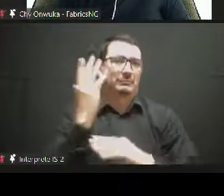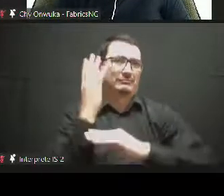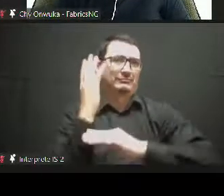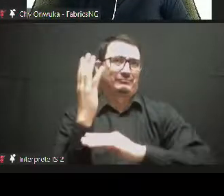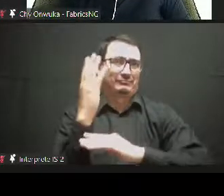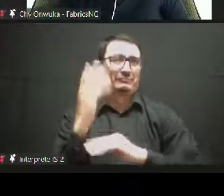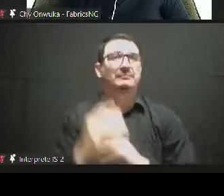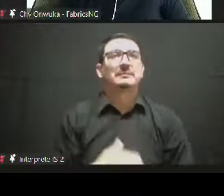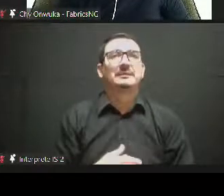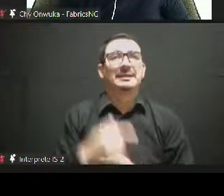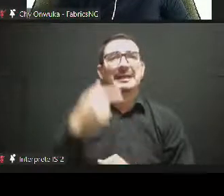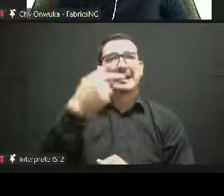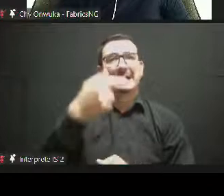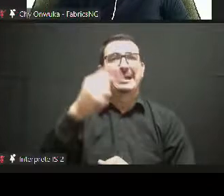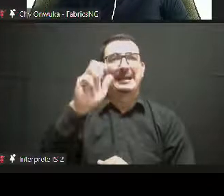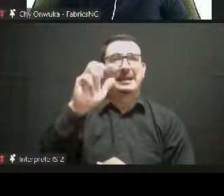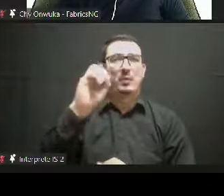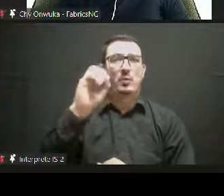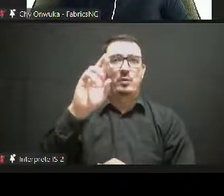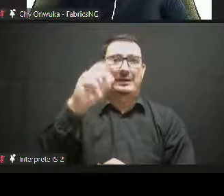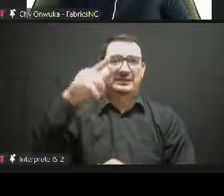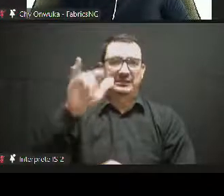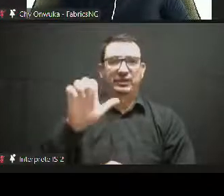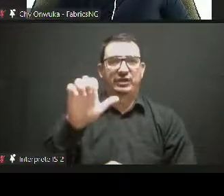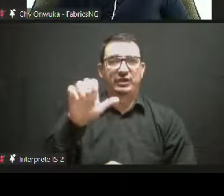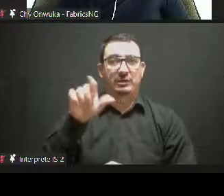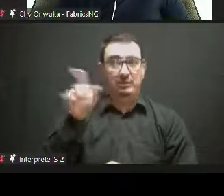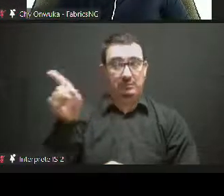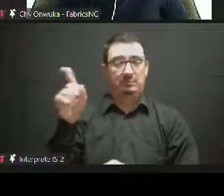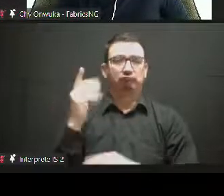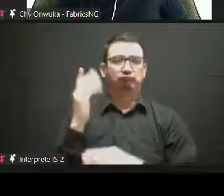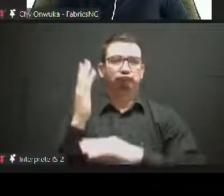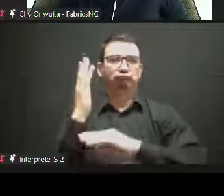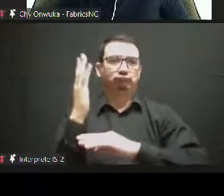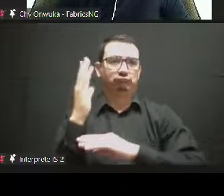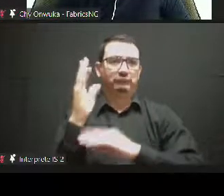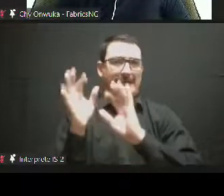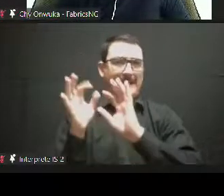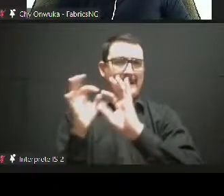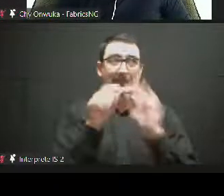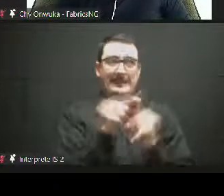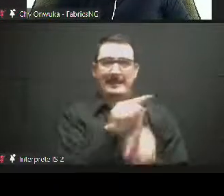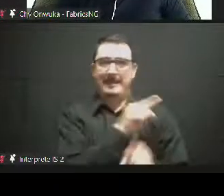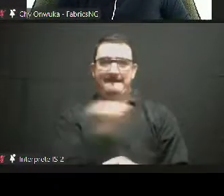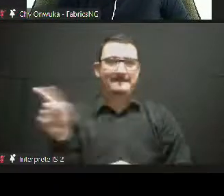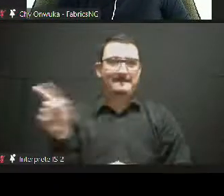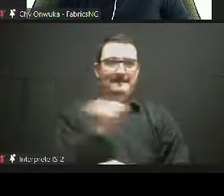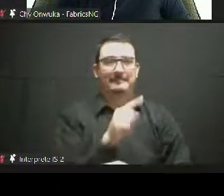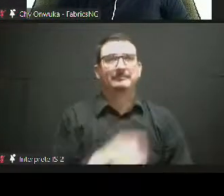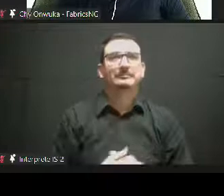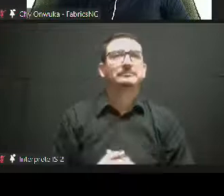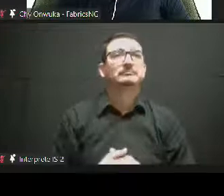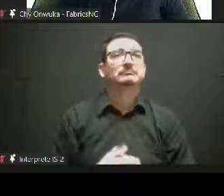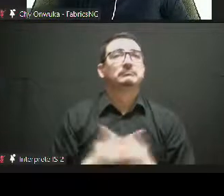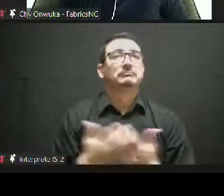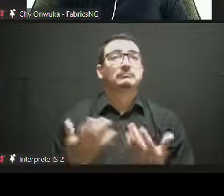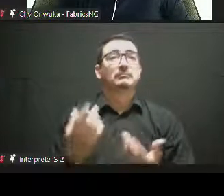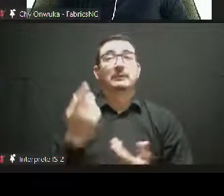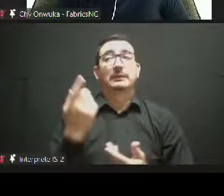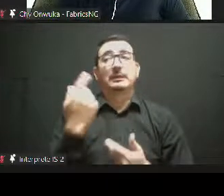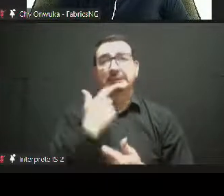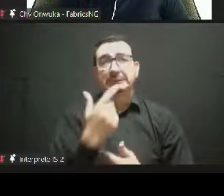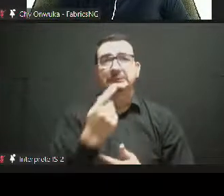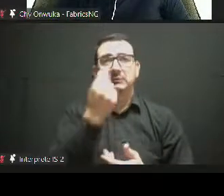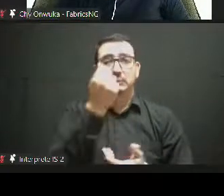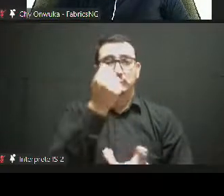money and working together. But when we talk about money, what are you, you know, you're the one, George, you're the one